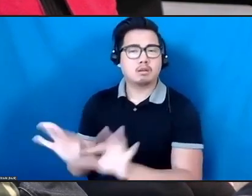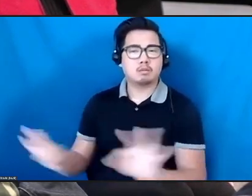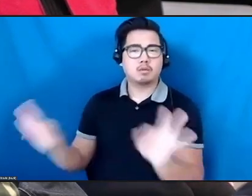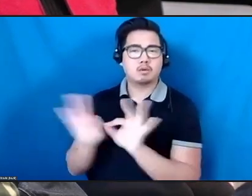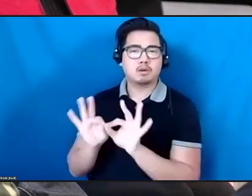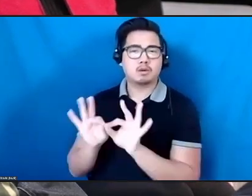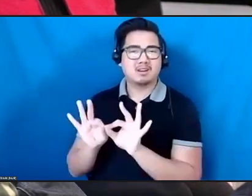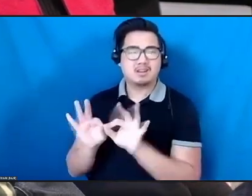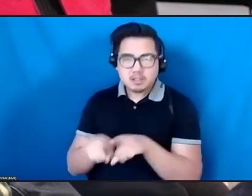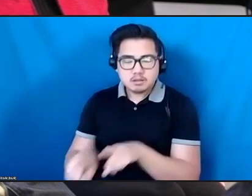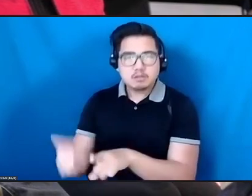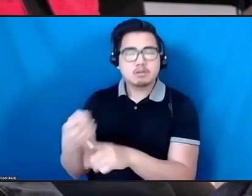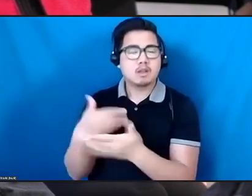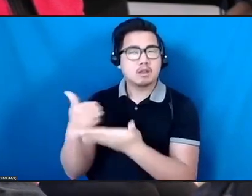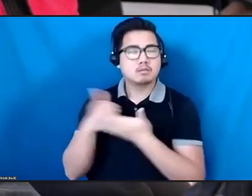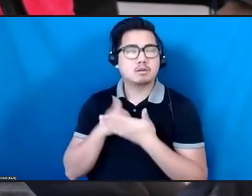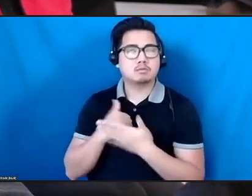more.